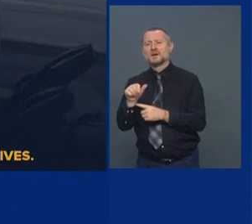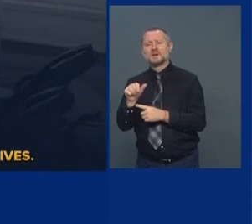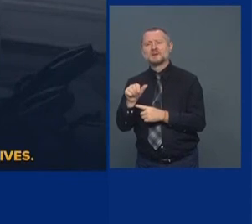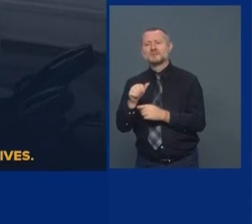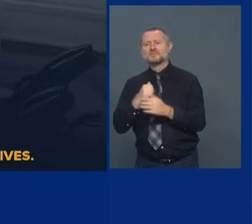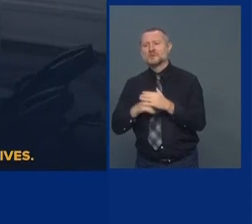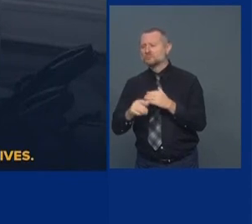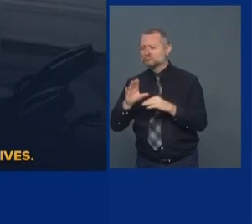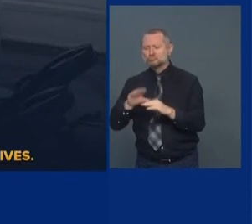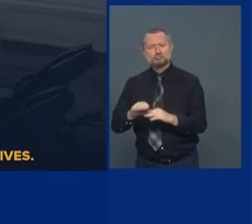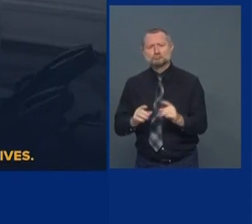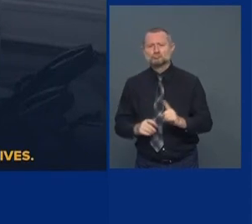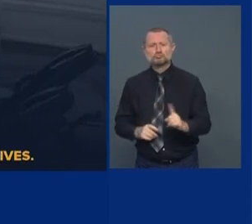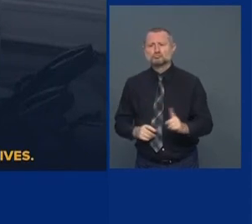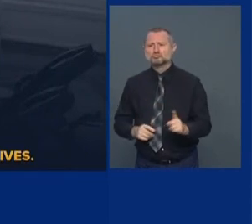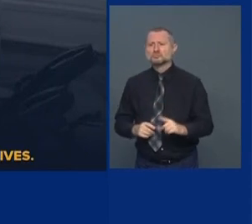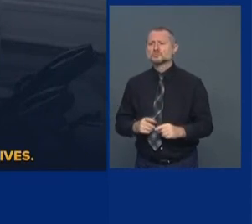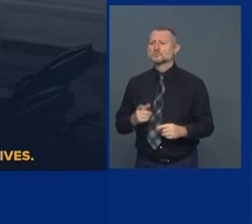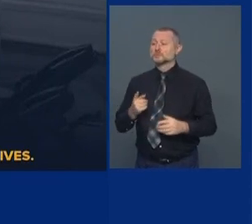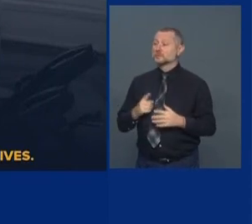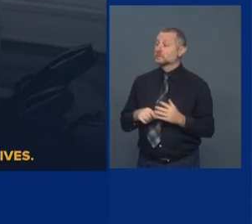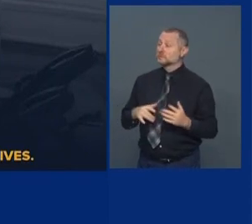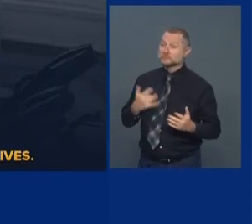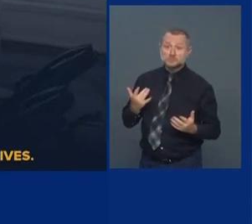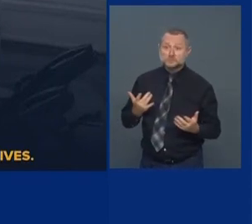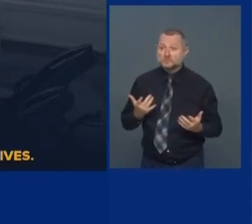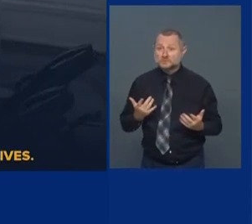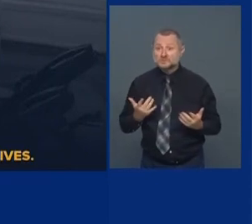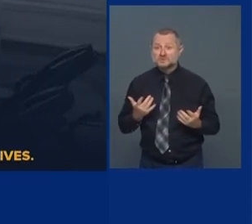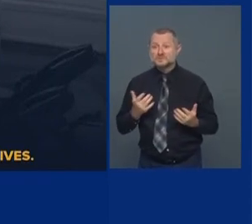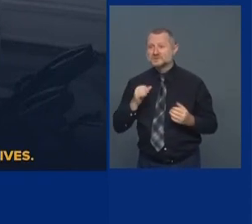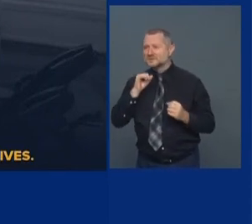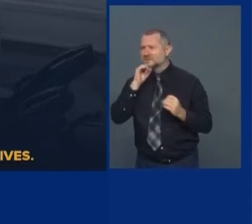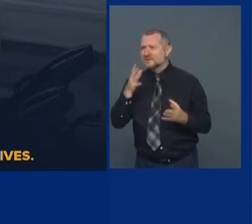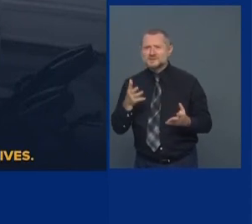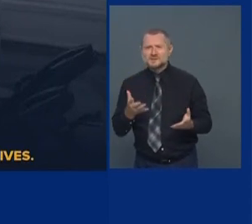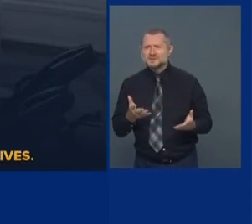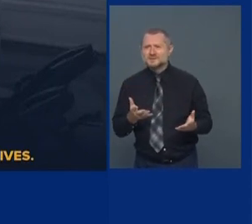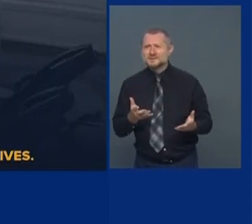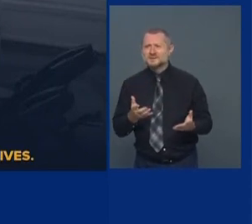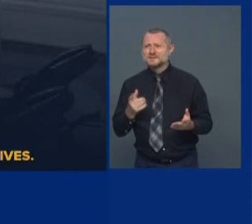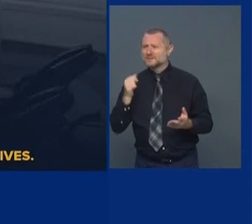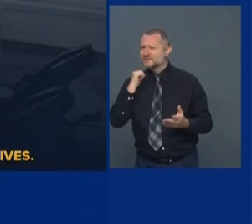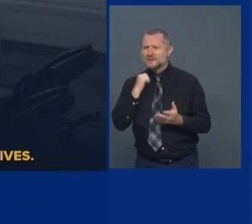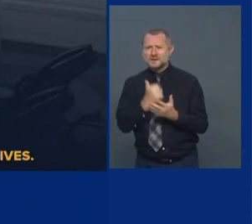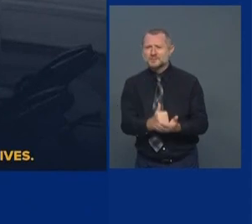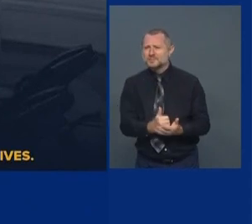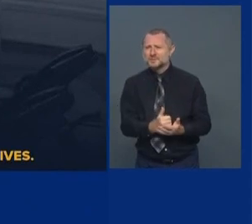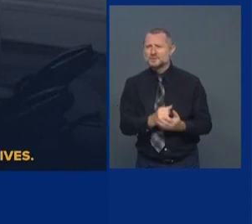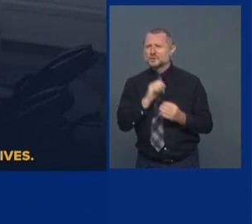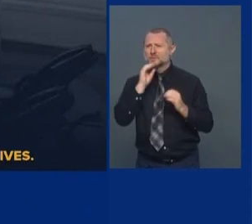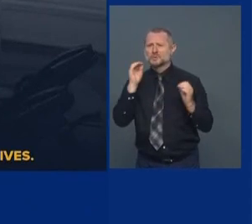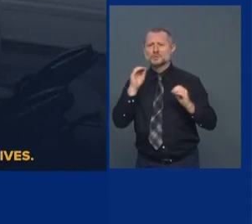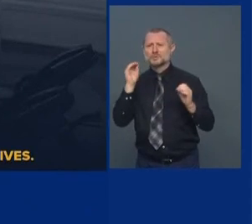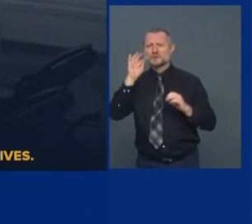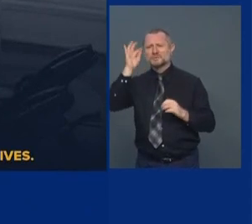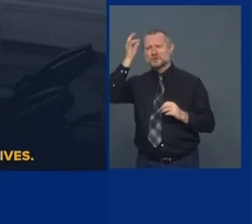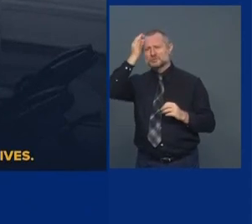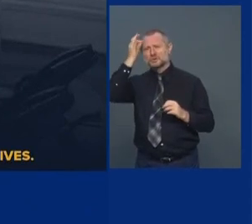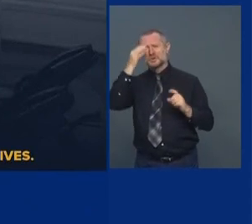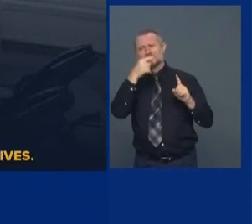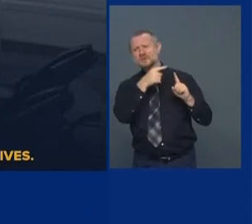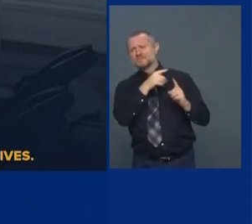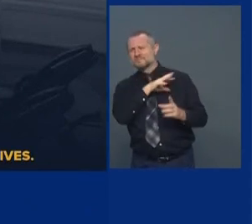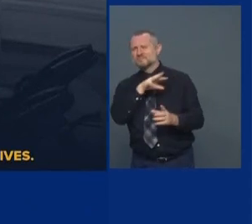is just gratuitous. It's just gratuitous. There is no federal involvement in congestion pricing. Their